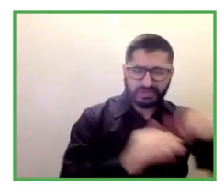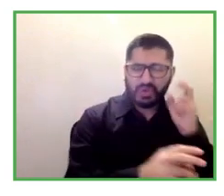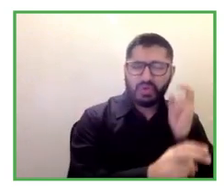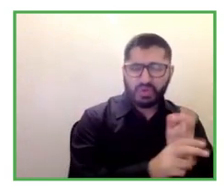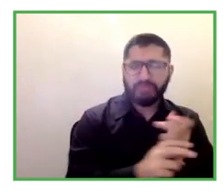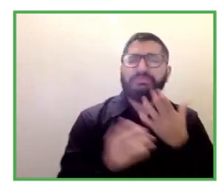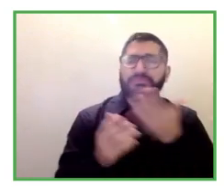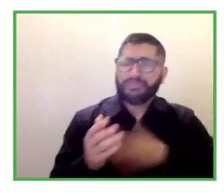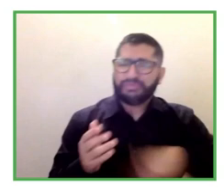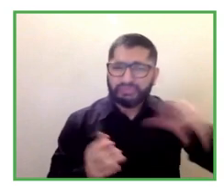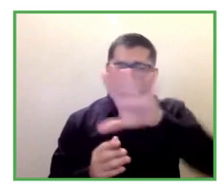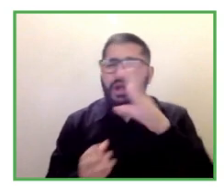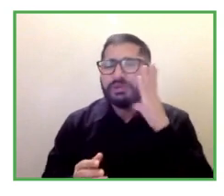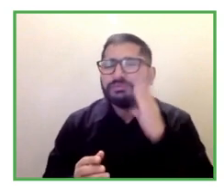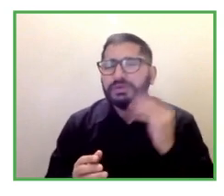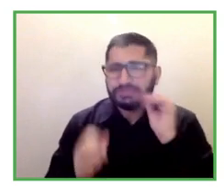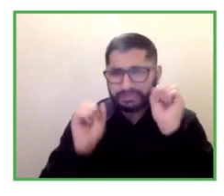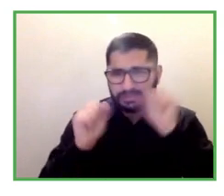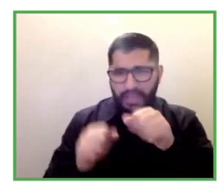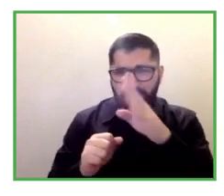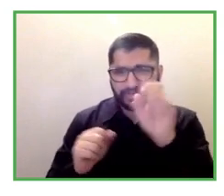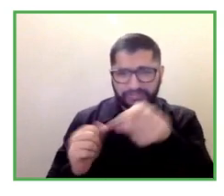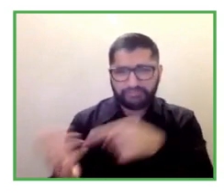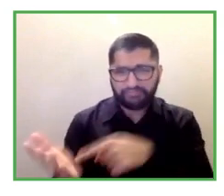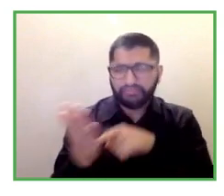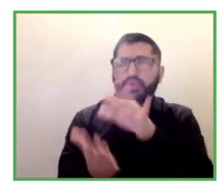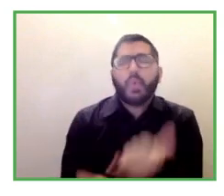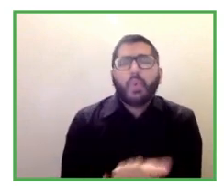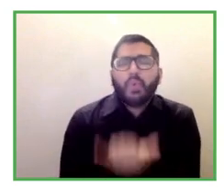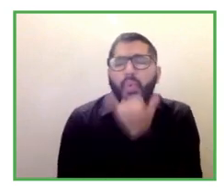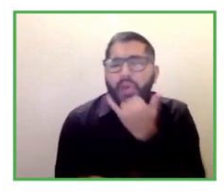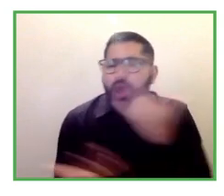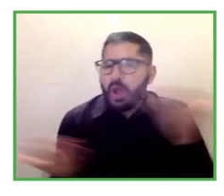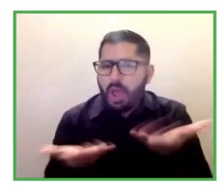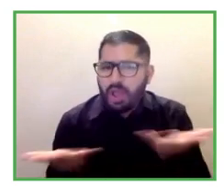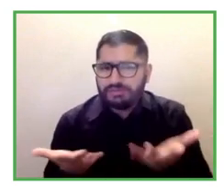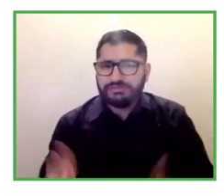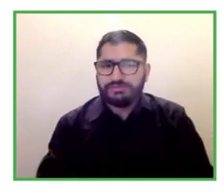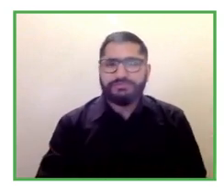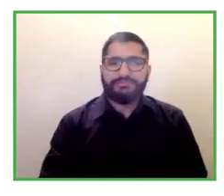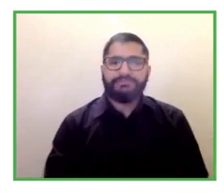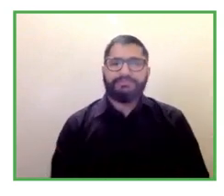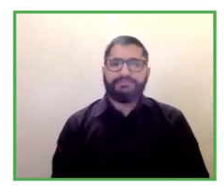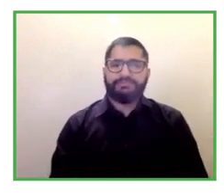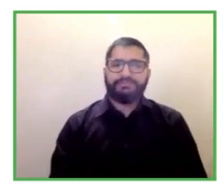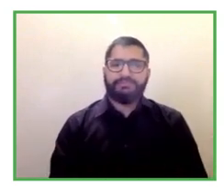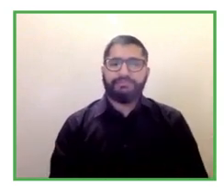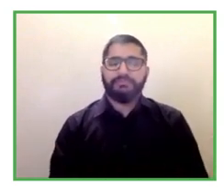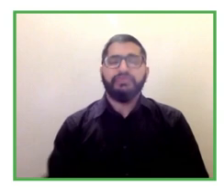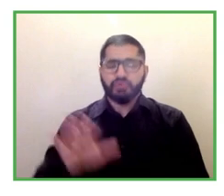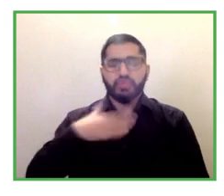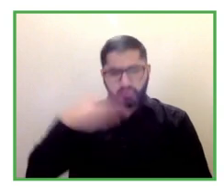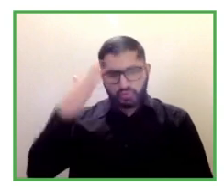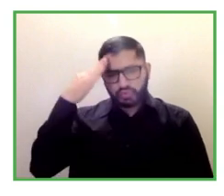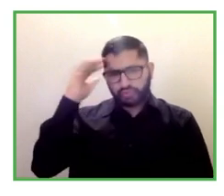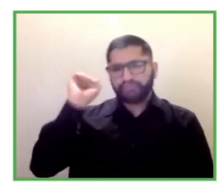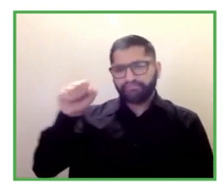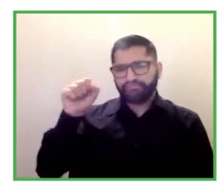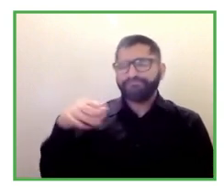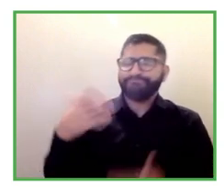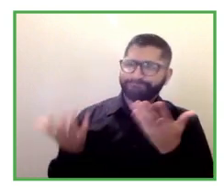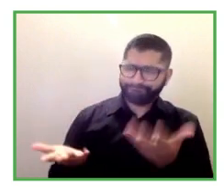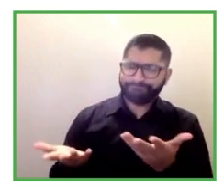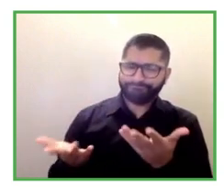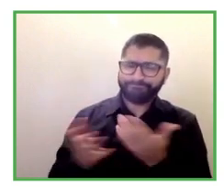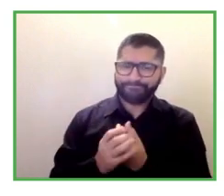has um given us all challenges to overcome certainly we can all agree on that i would have to say in the